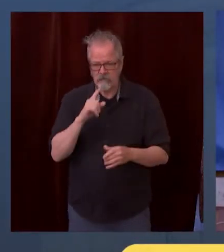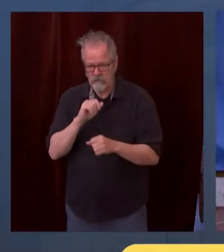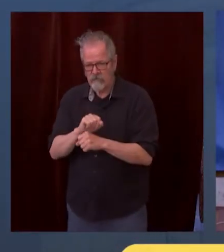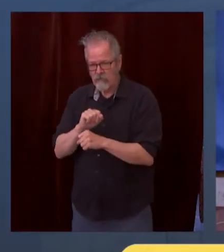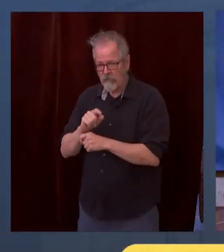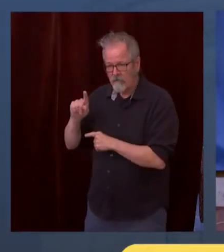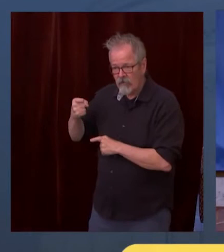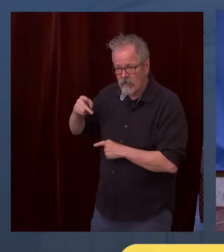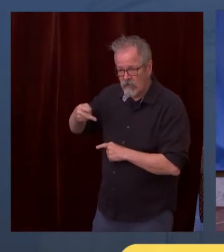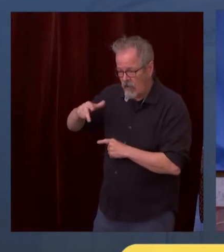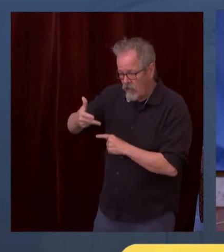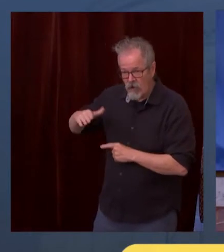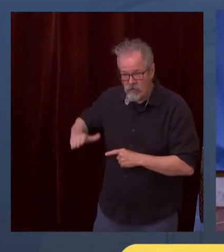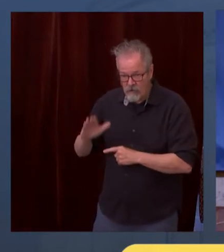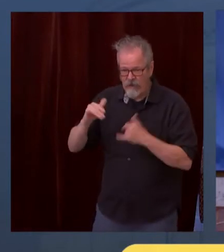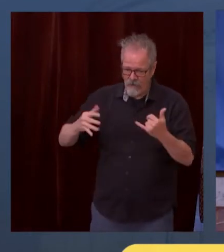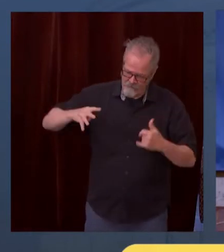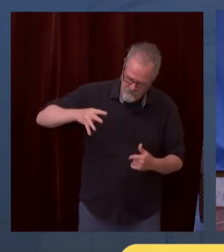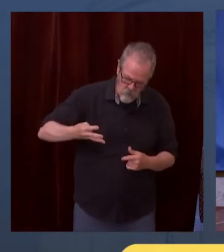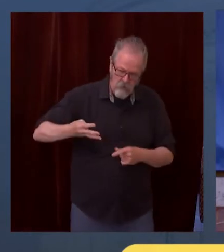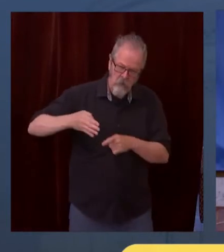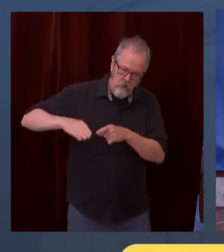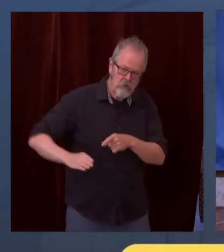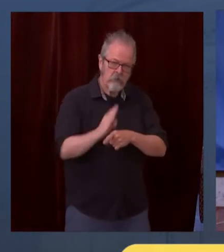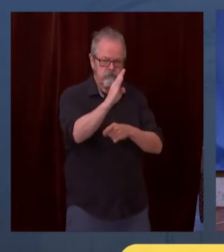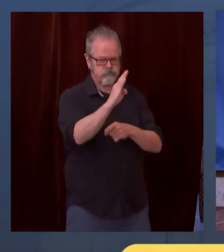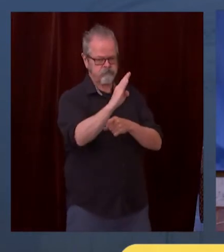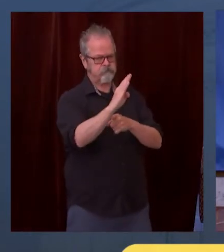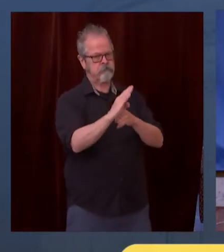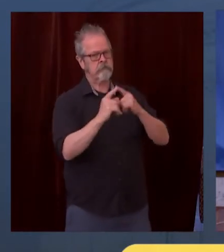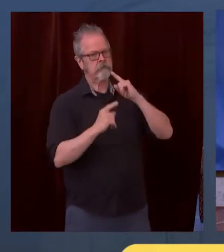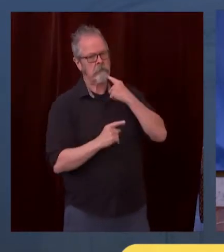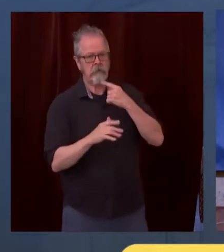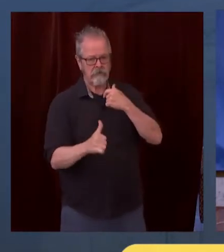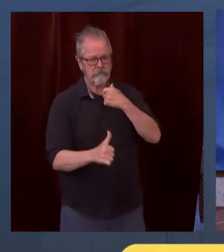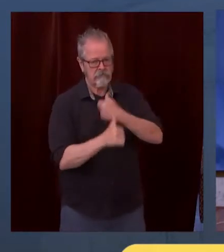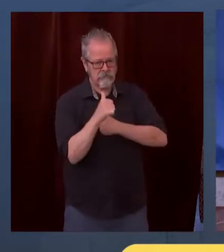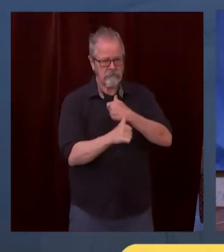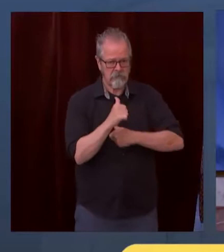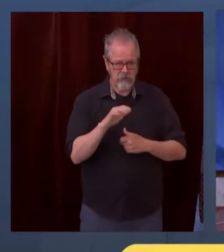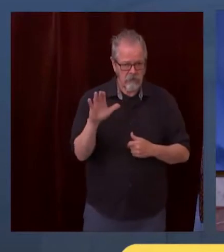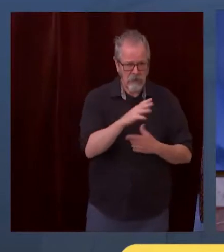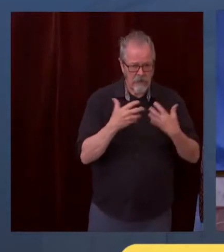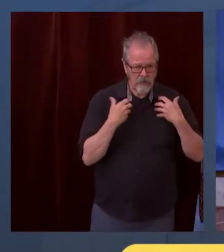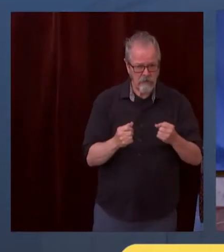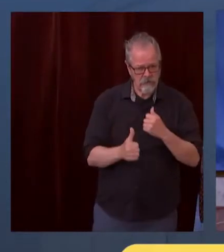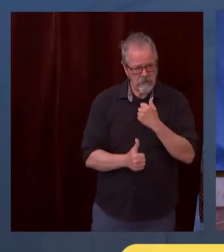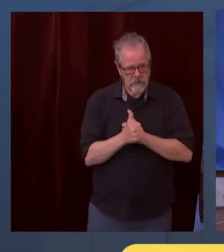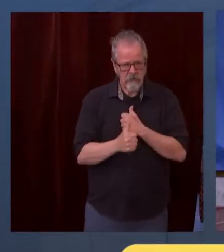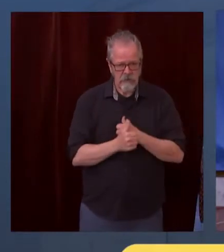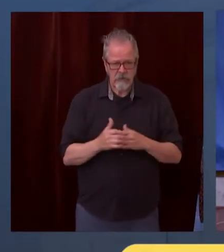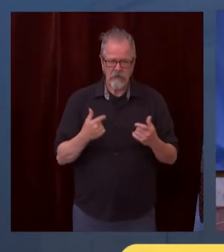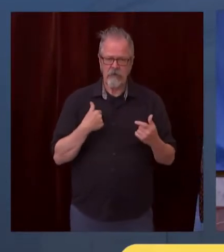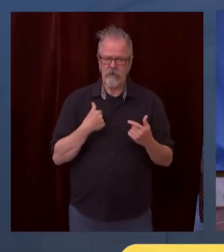of that is threatening the health of Washingtonians. I want to share with you the extent of the risk we face. I want to